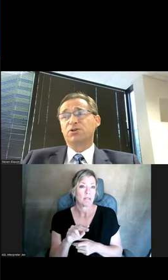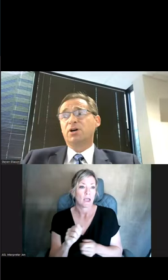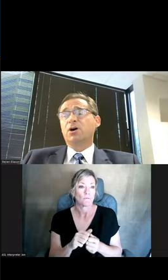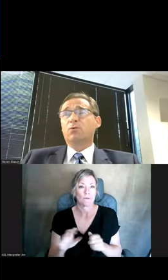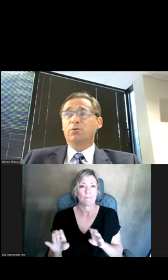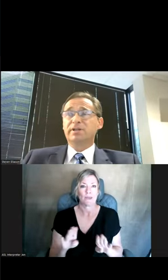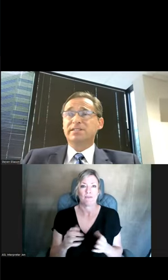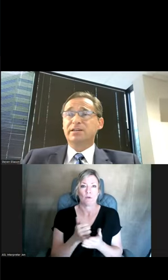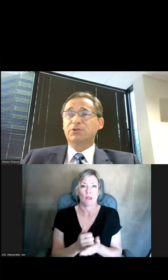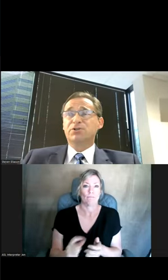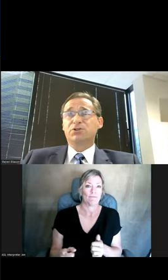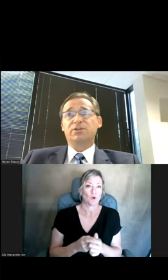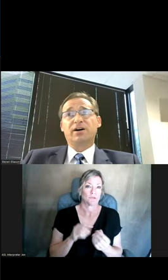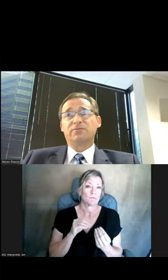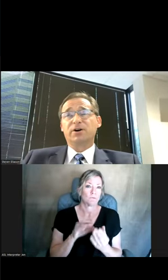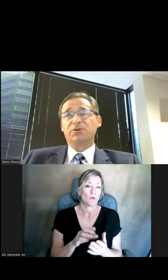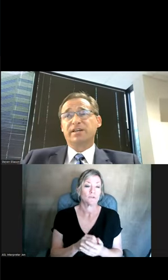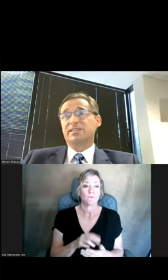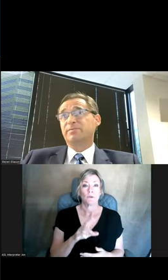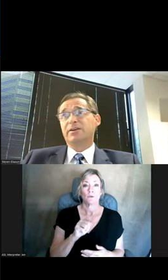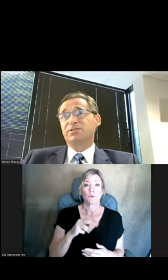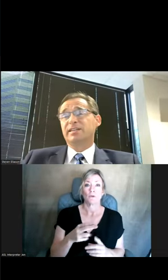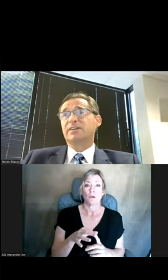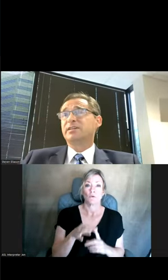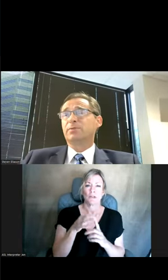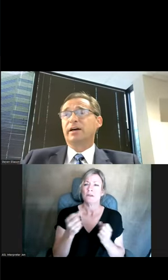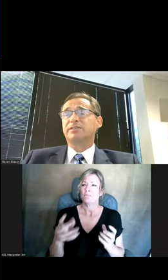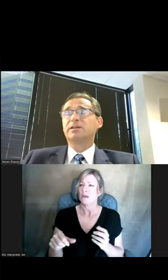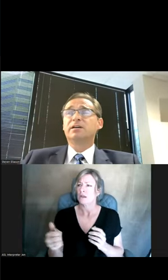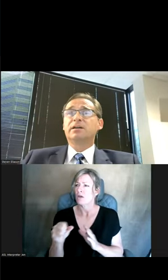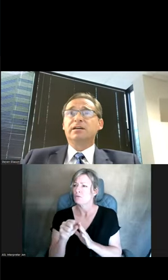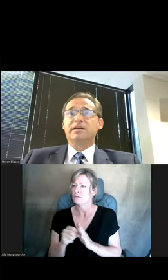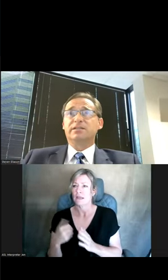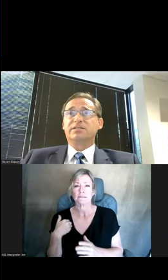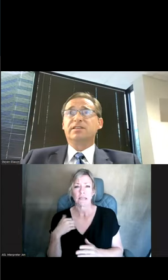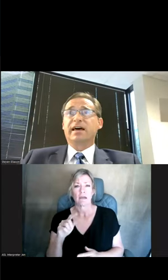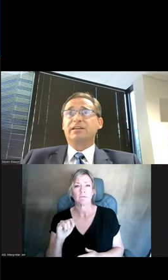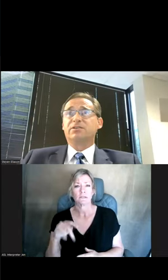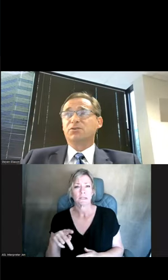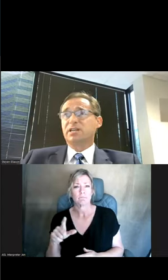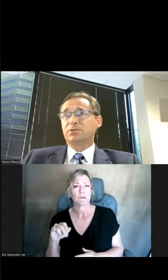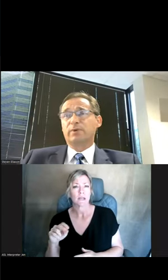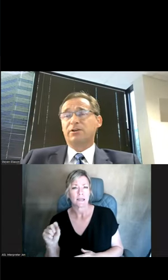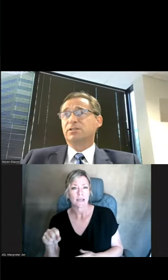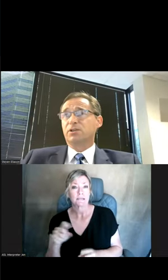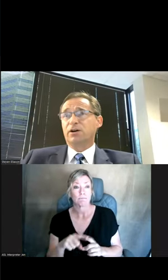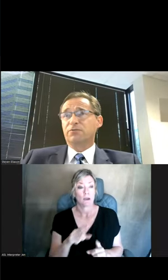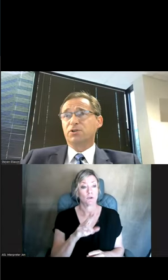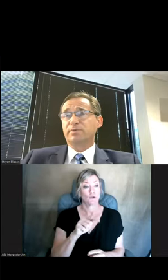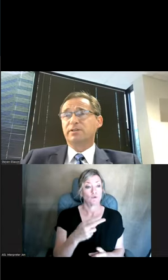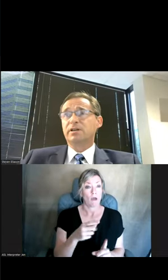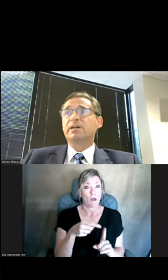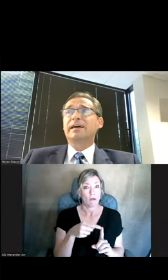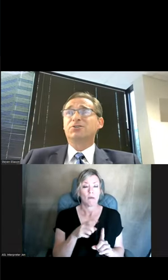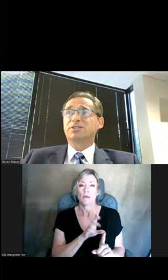approach. What really distinguishes Utah from other states, because many other states have tip lines, is that those tips are routed to law